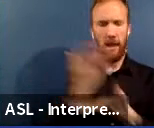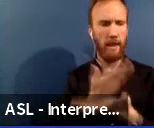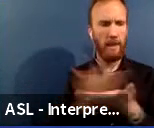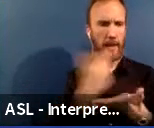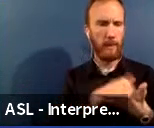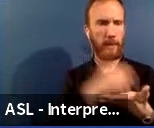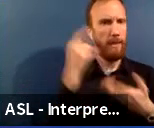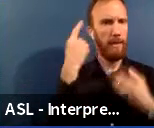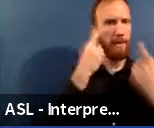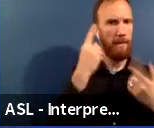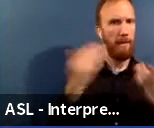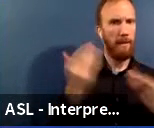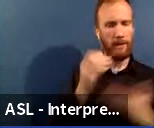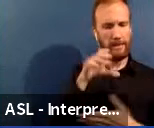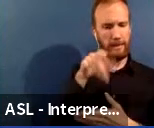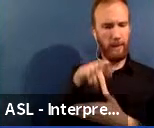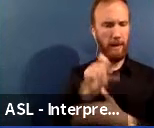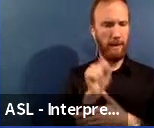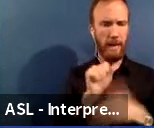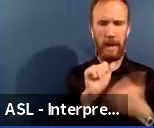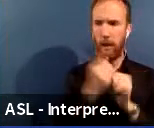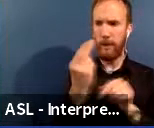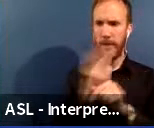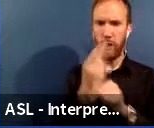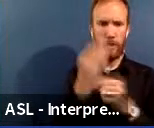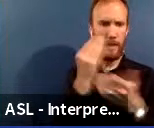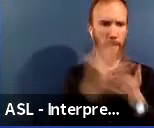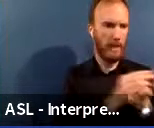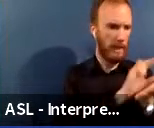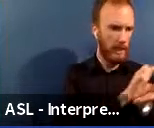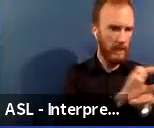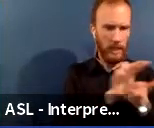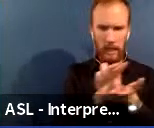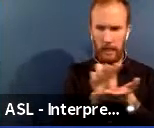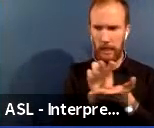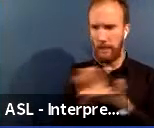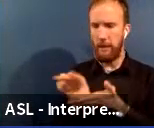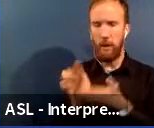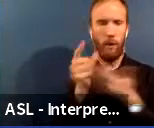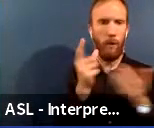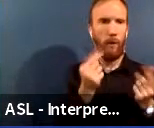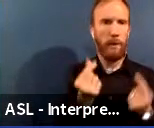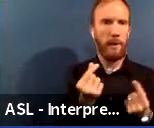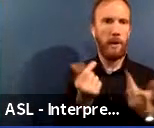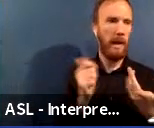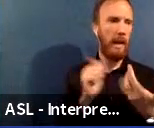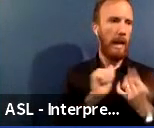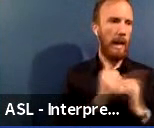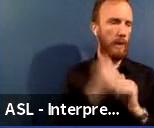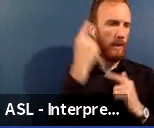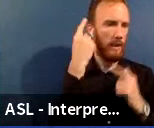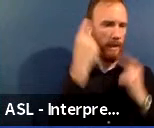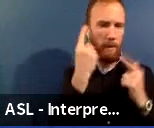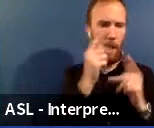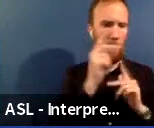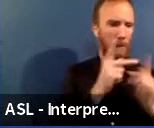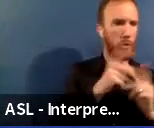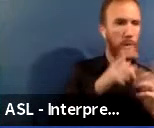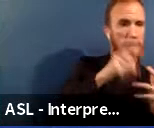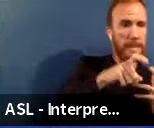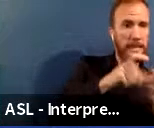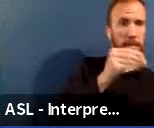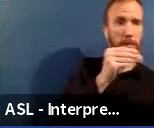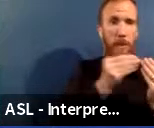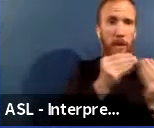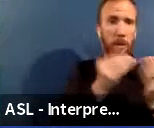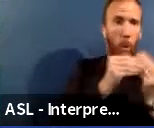you know, investing resources, prioritizing specific communities and needs. But you may be having something that you're